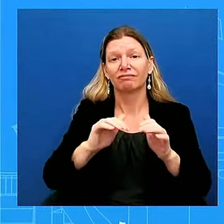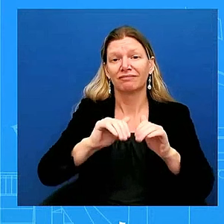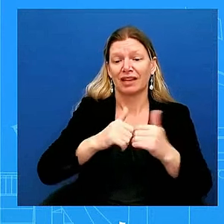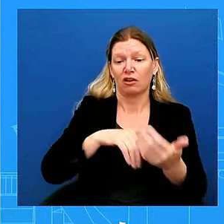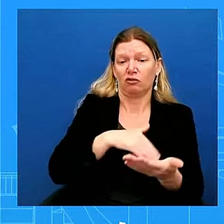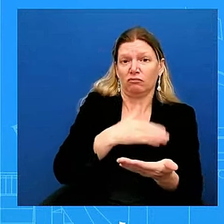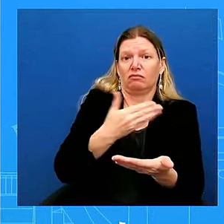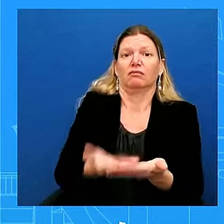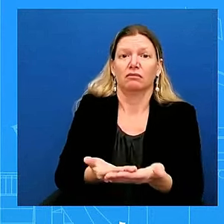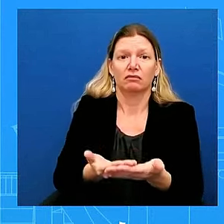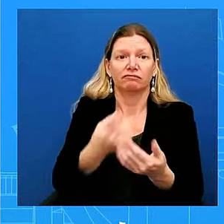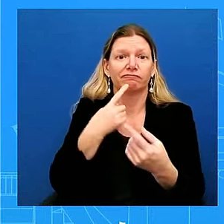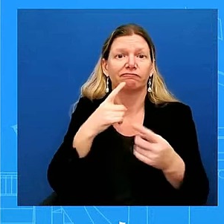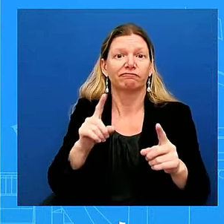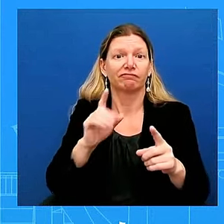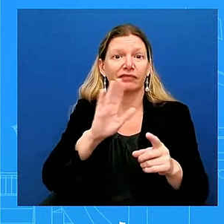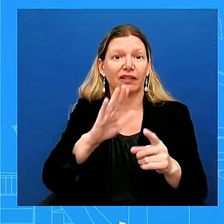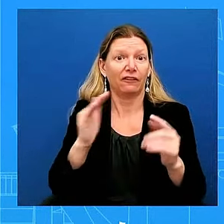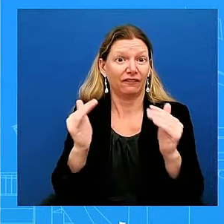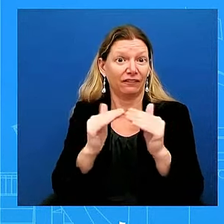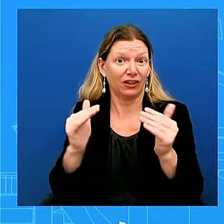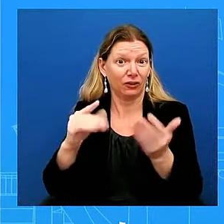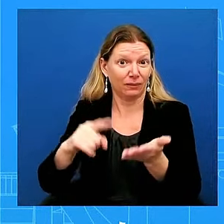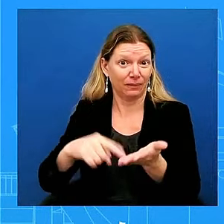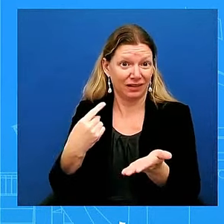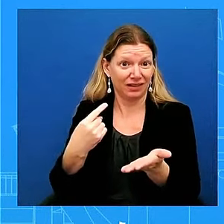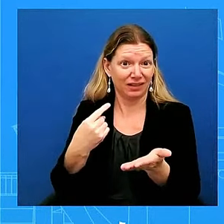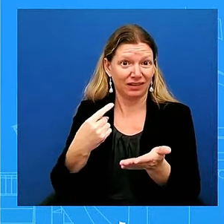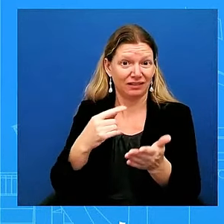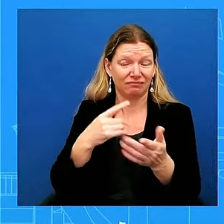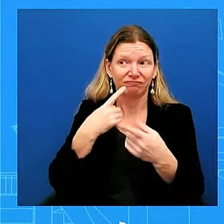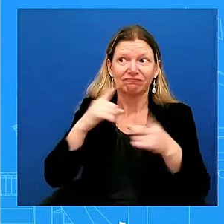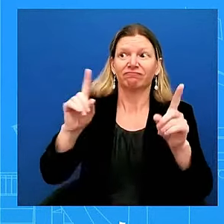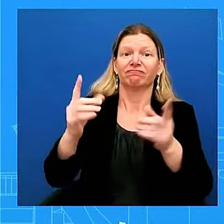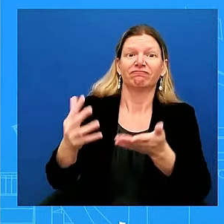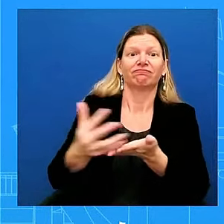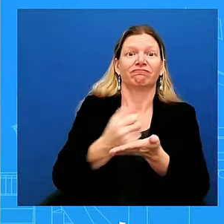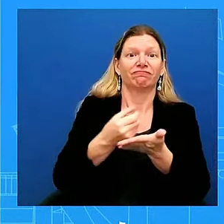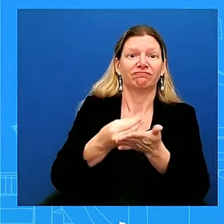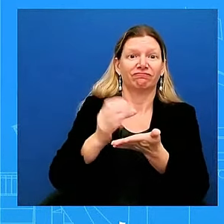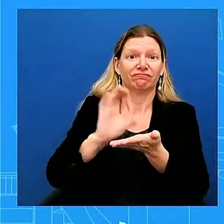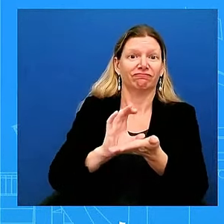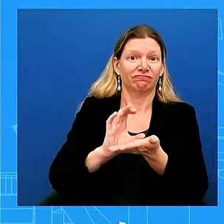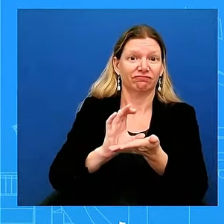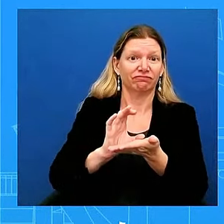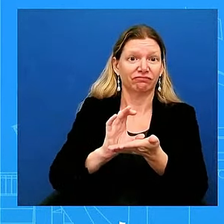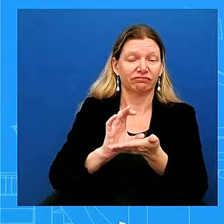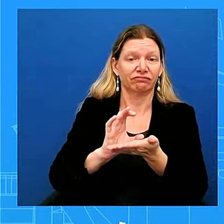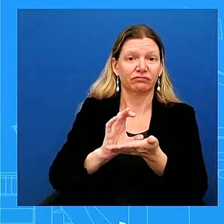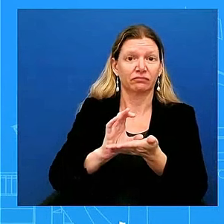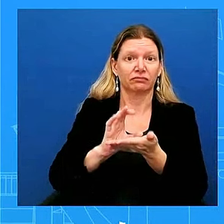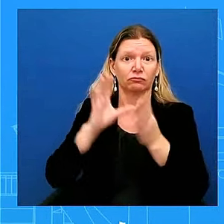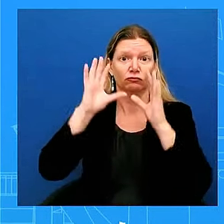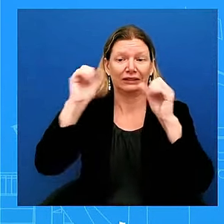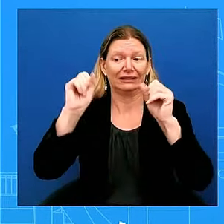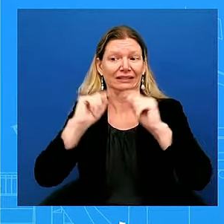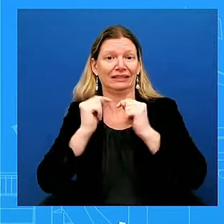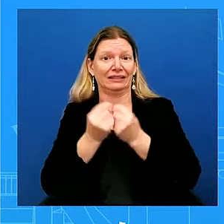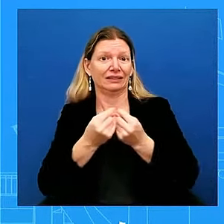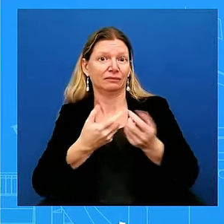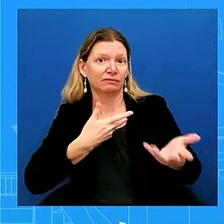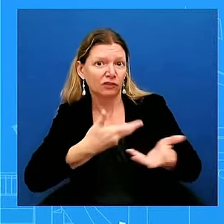And the President's team has been having these conversations, Secretaries Buttigieg, and also Secretary of Department of Labor,